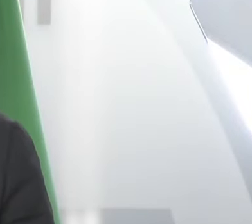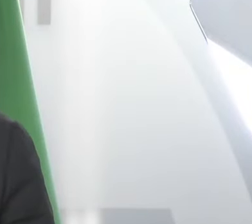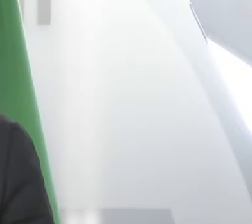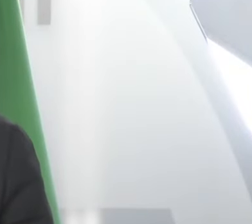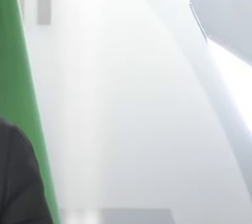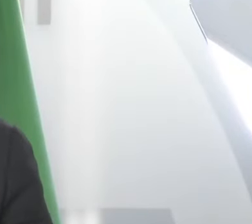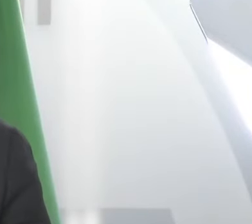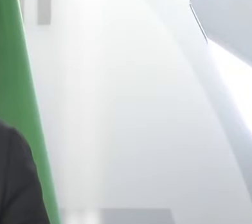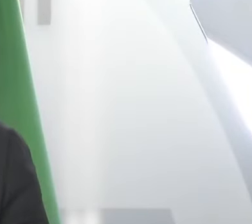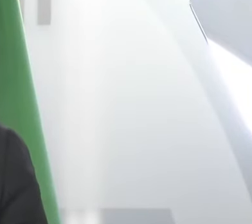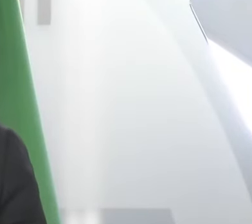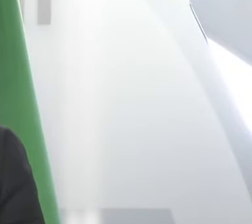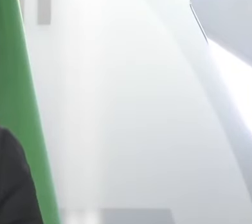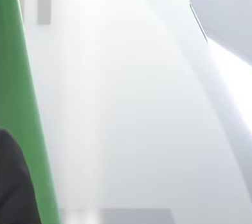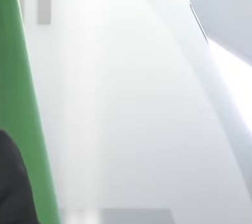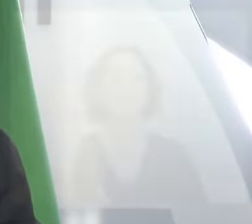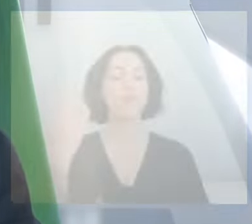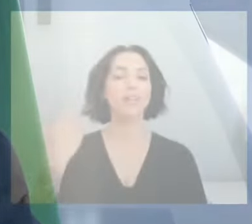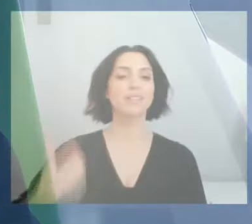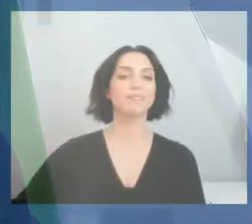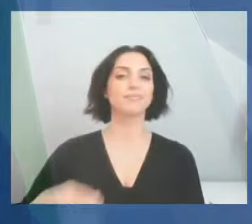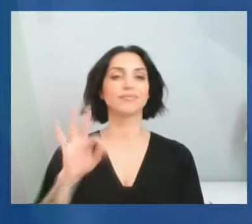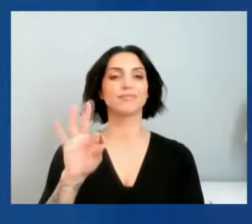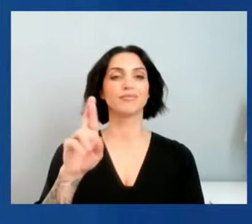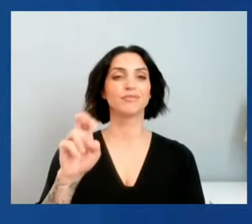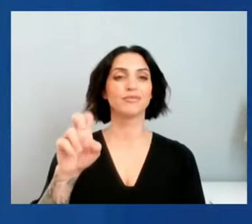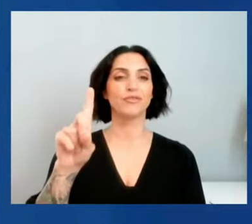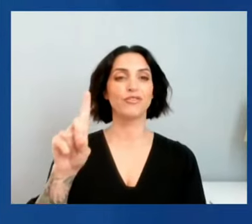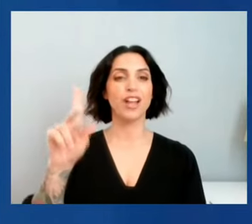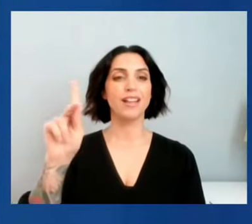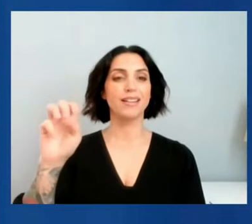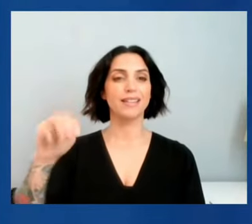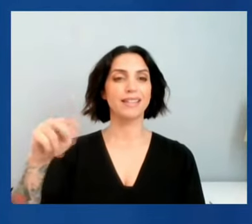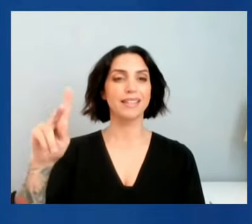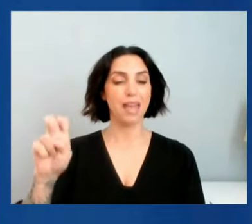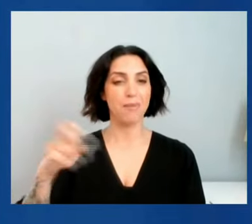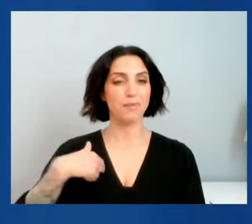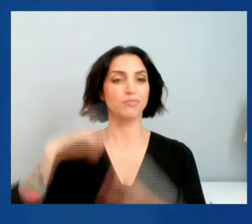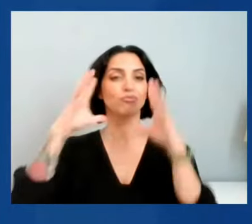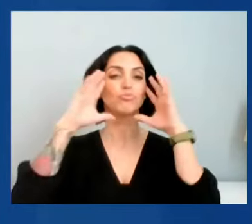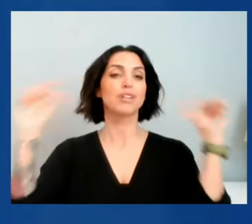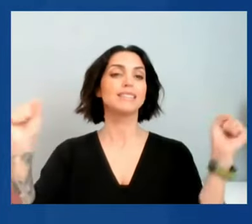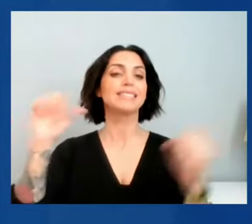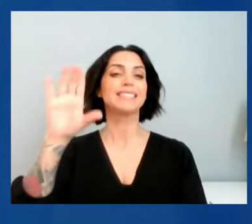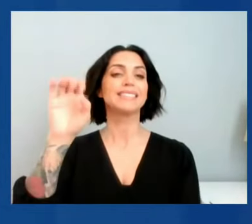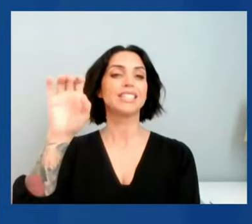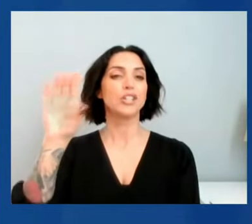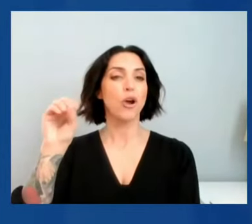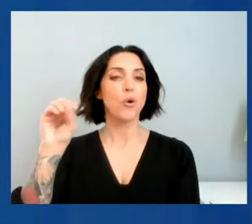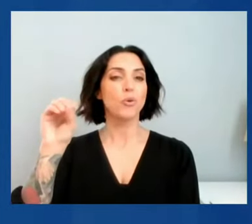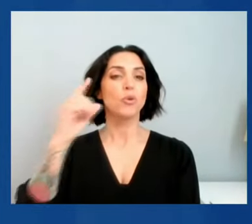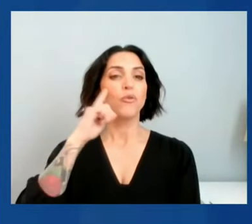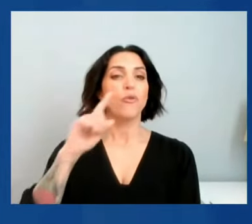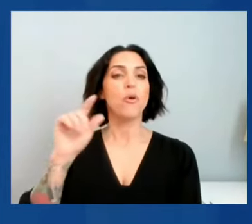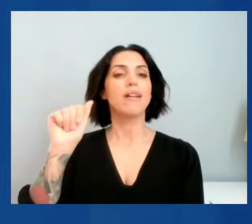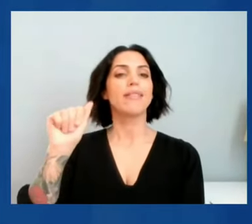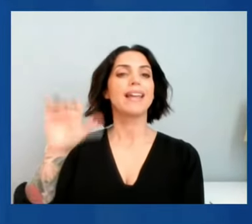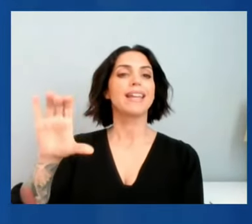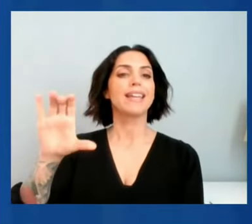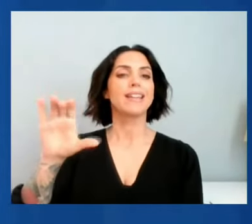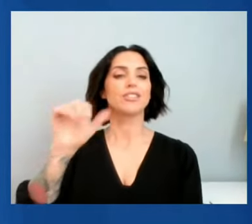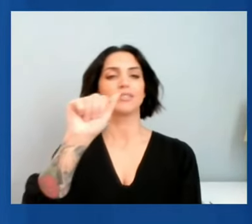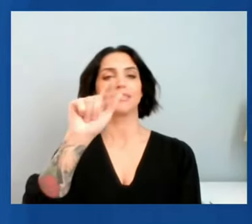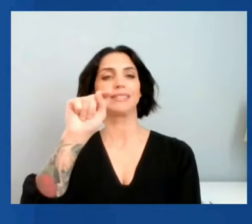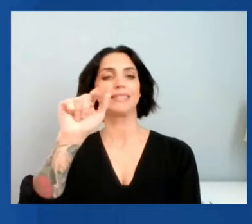Good morning, I'm Fred Kemp, President and CEO of the Atlantic Council, and I'm delighted to welcome you today to this special edition of Atlantic